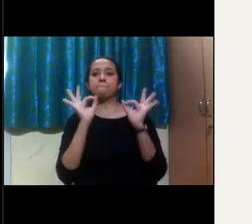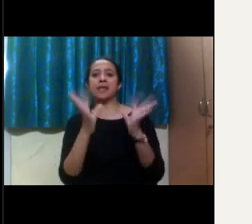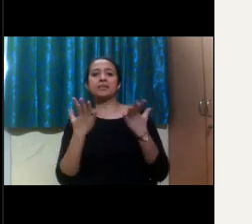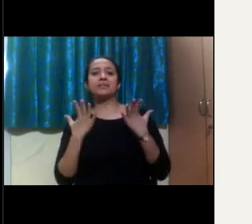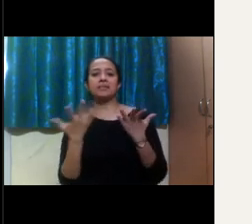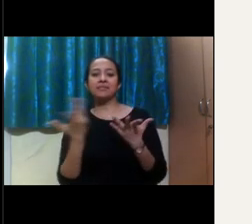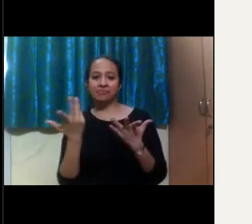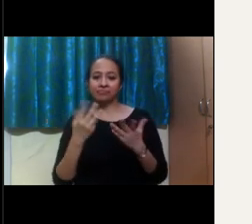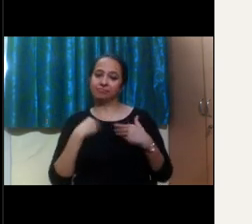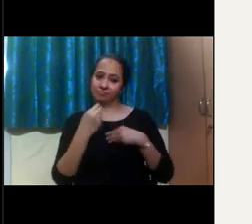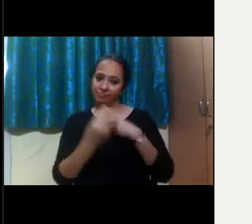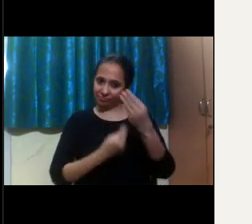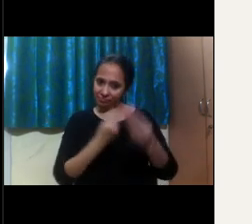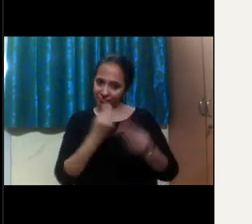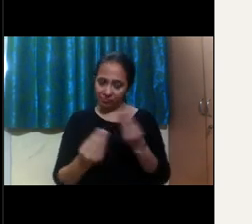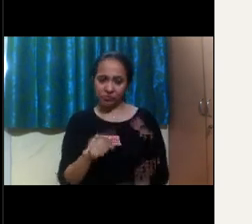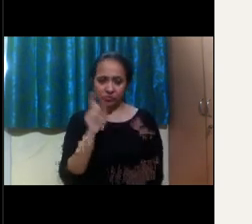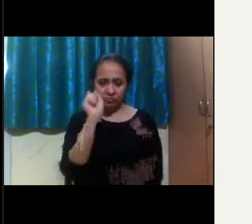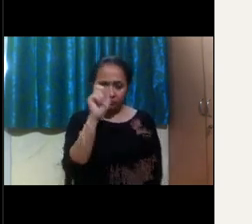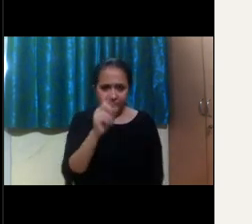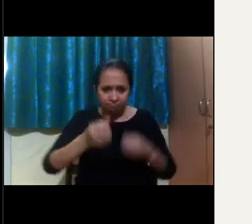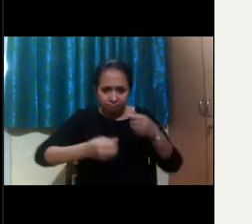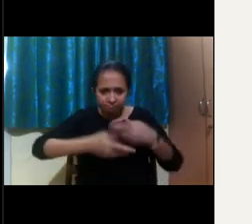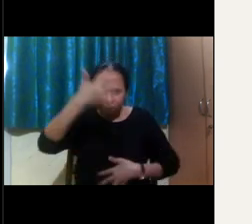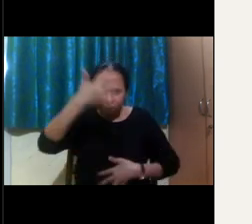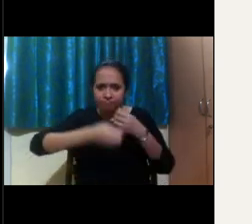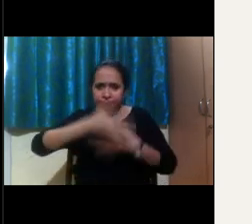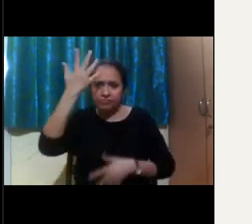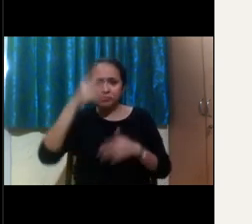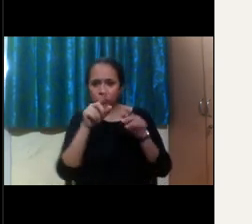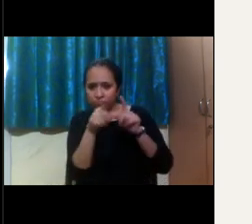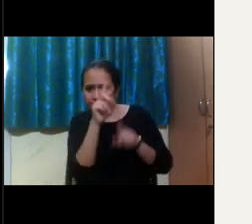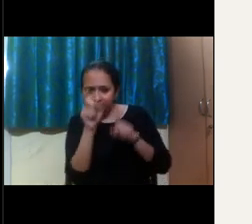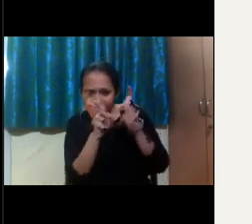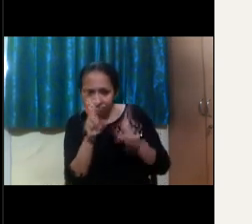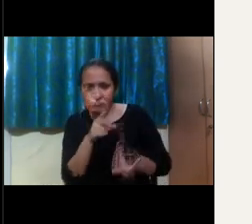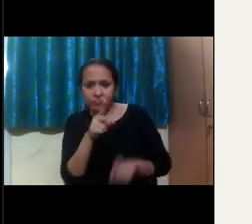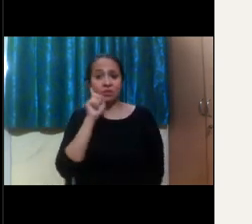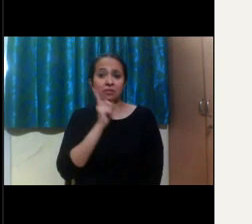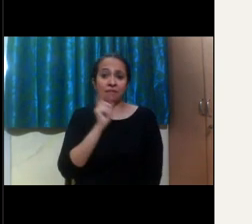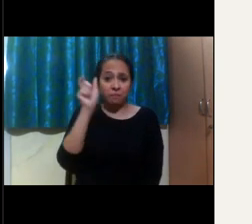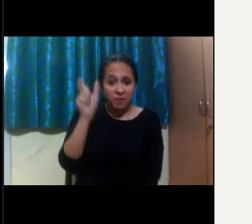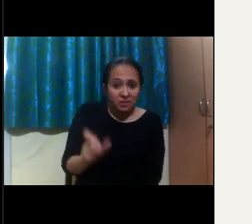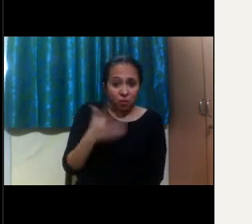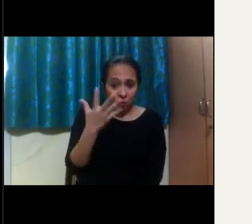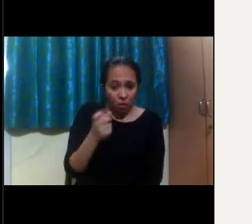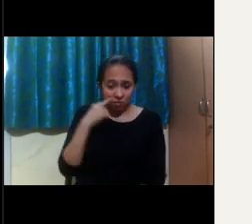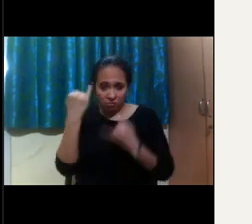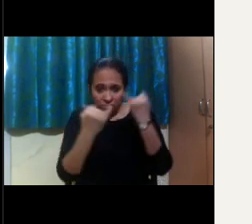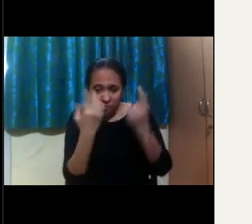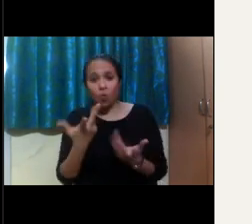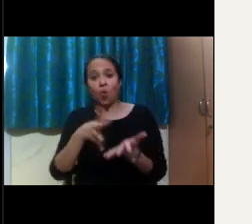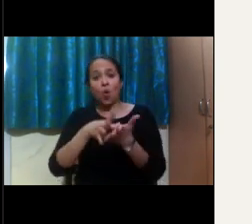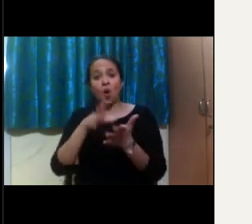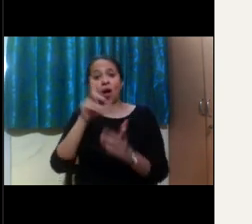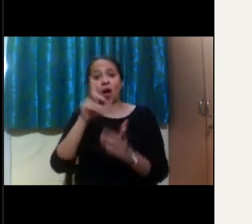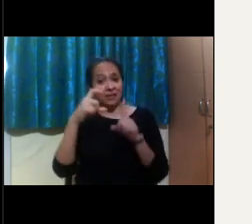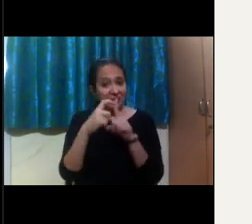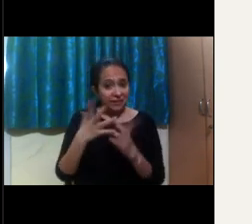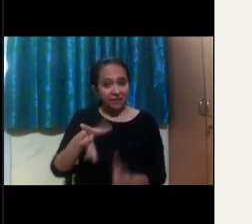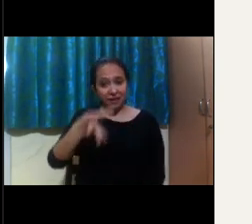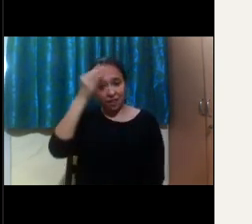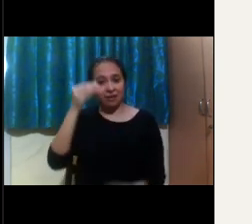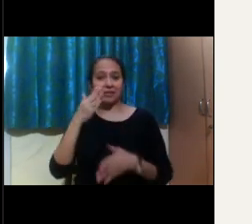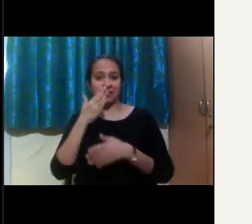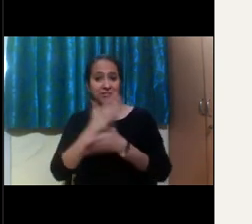You can filter by disability type. So if you are deaf or hard of hearing, you have a learning disability, physical disability,